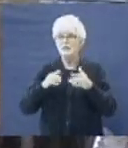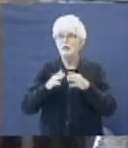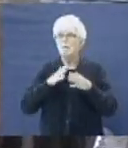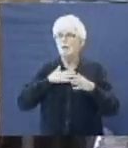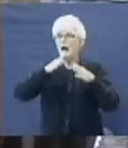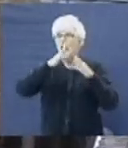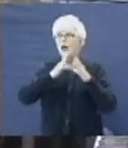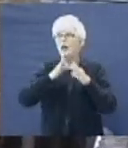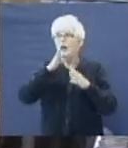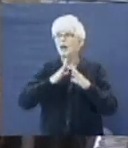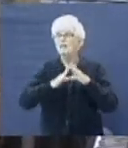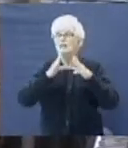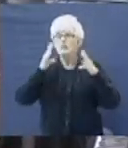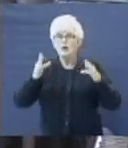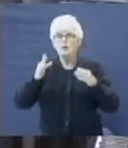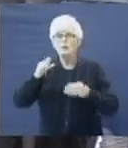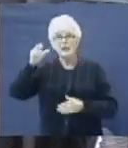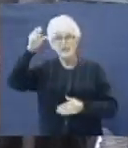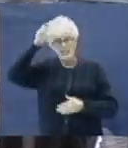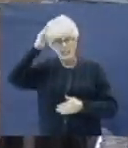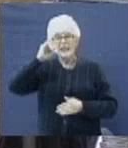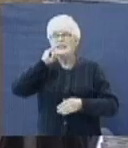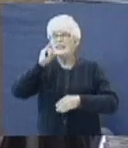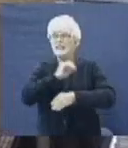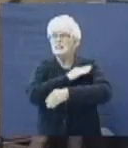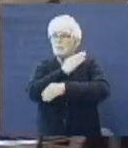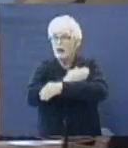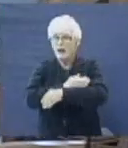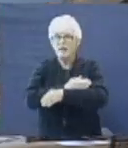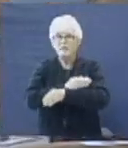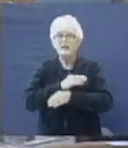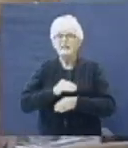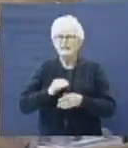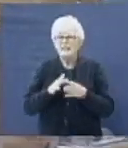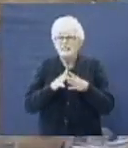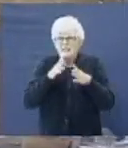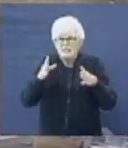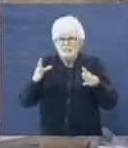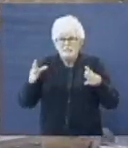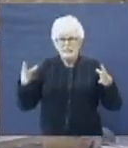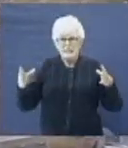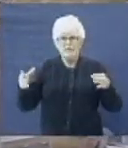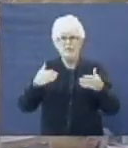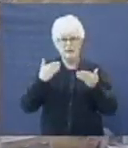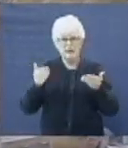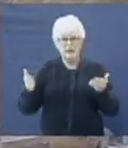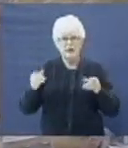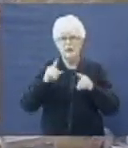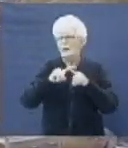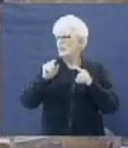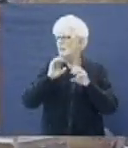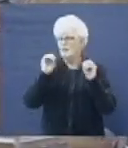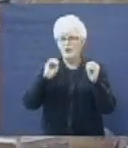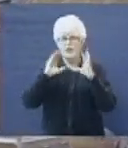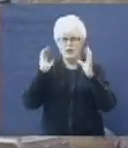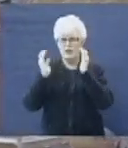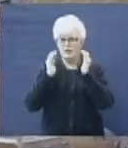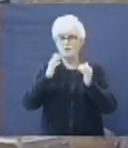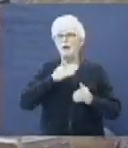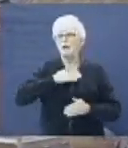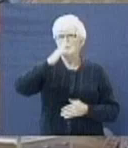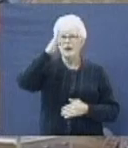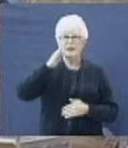God is. Yeah, Satan is powerful. Yeah, Satan is a big creature. But he ain't nothing compared to my God.